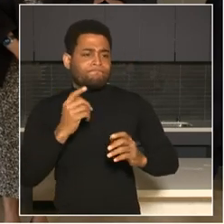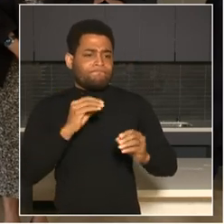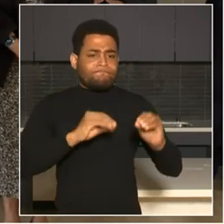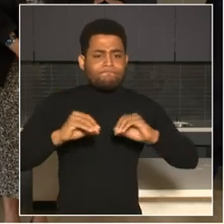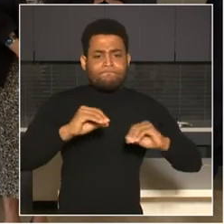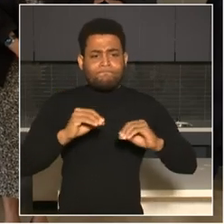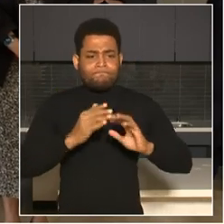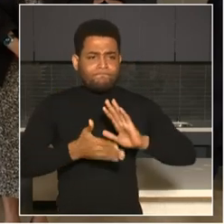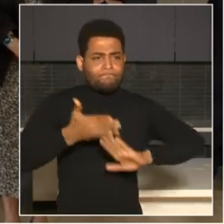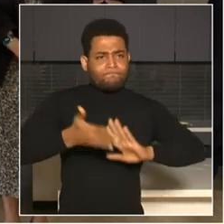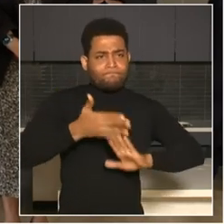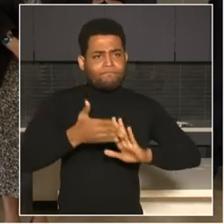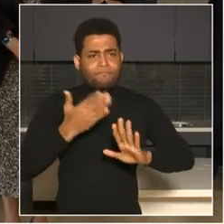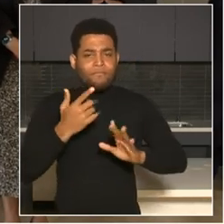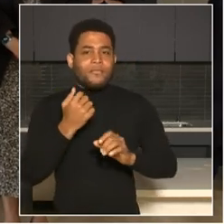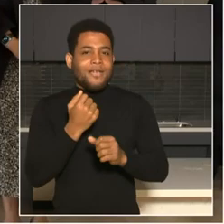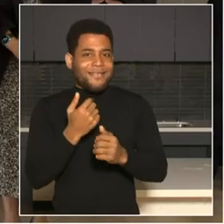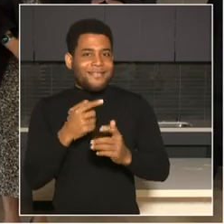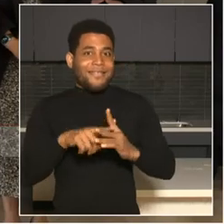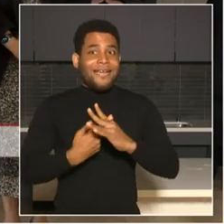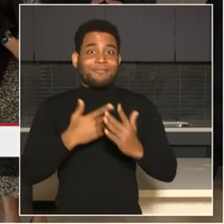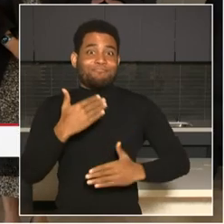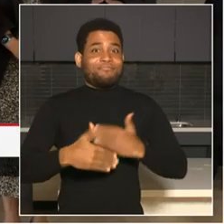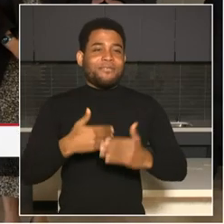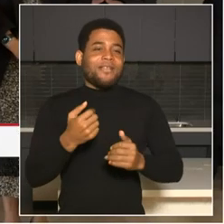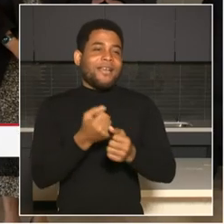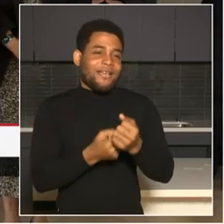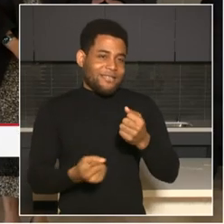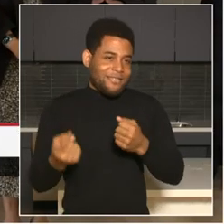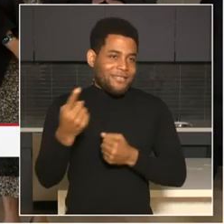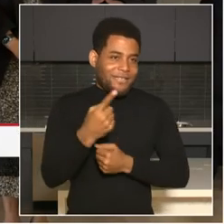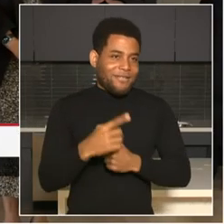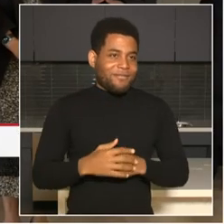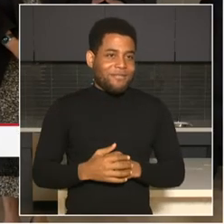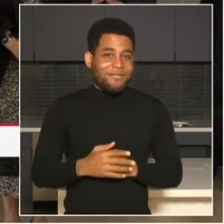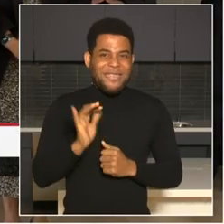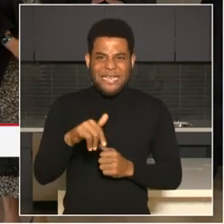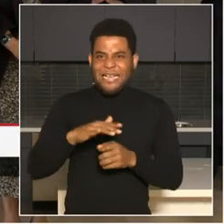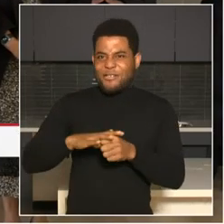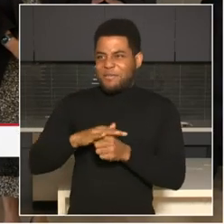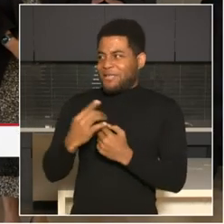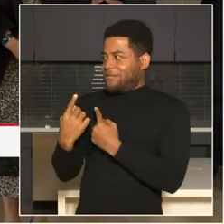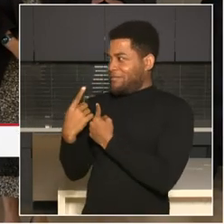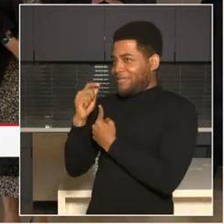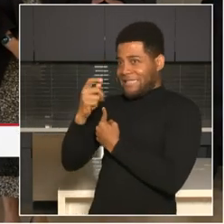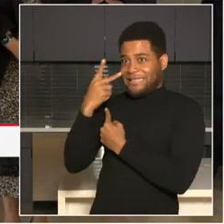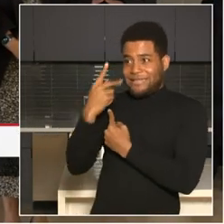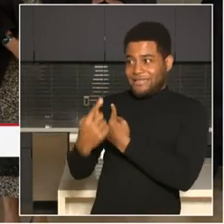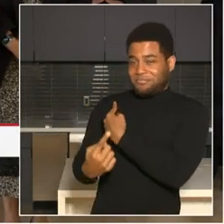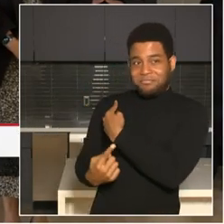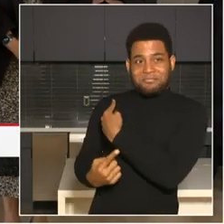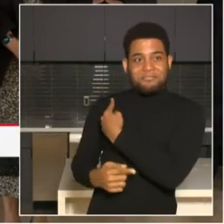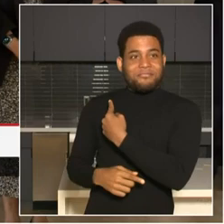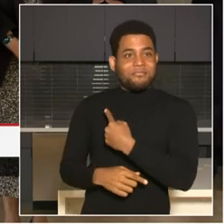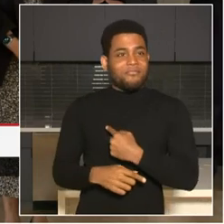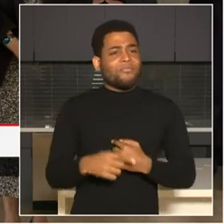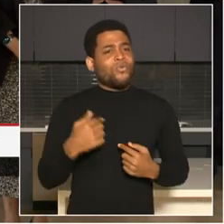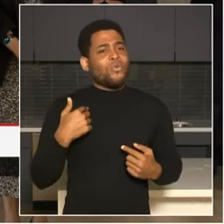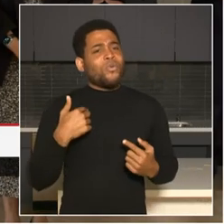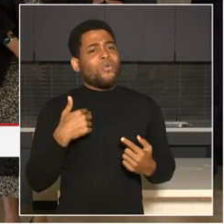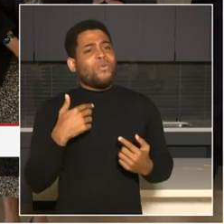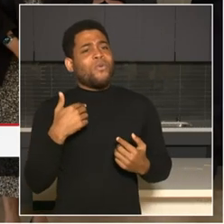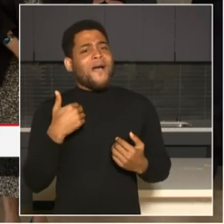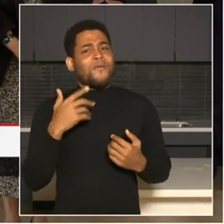new dedicated space that will be staffed 24-7 with personnel who will monitor and respond